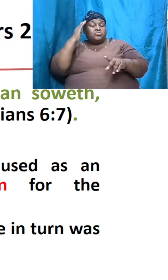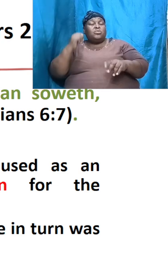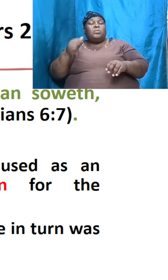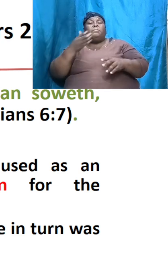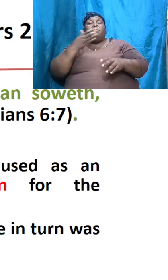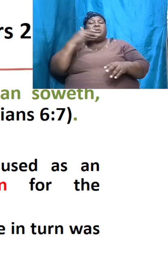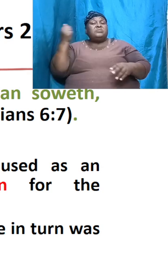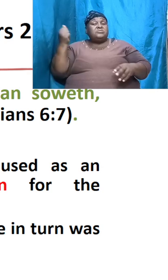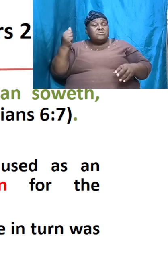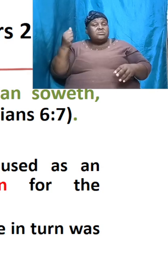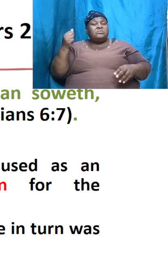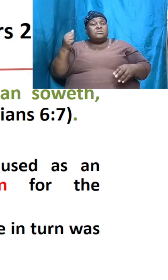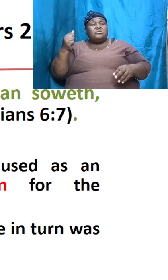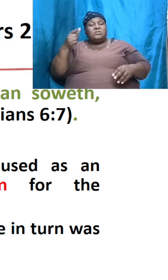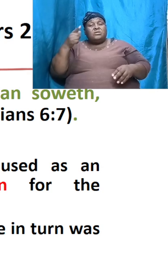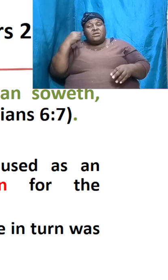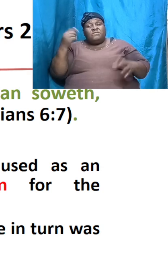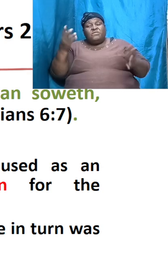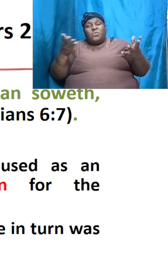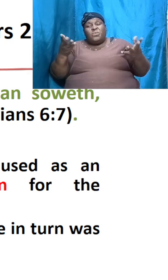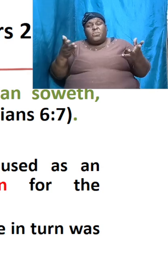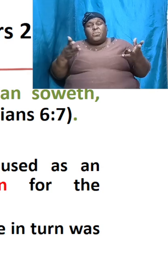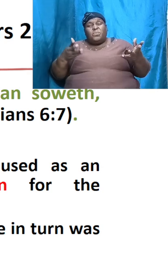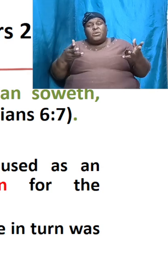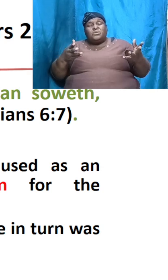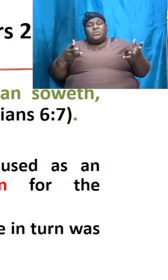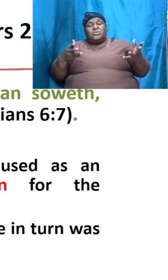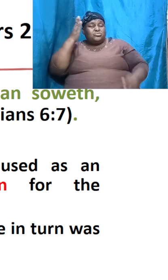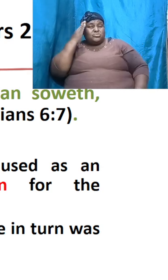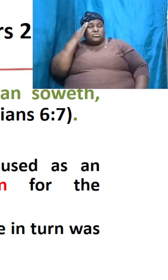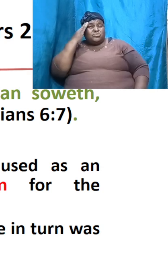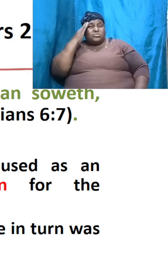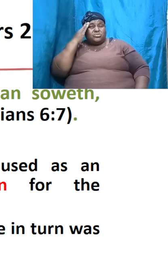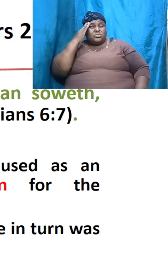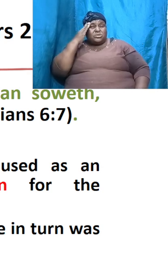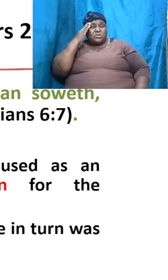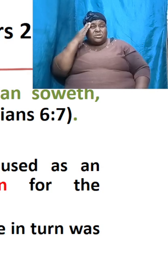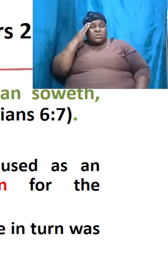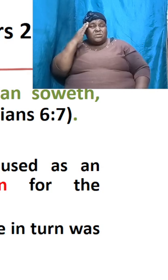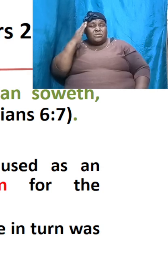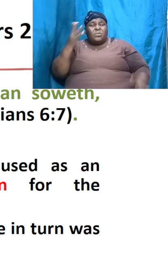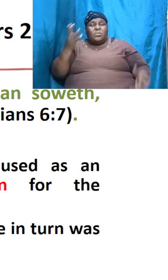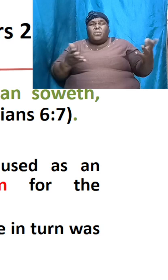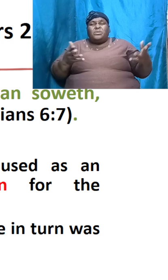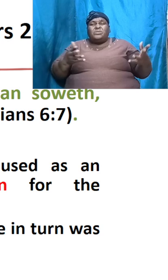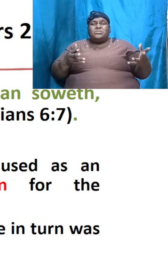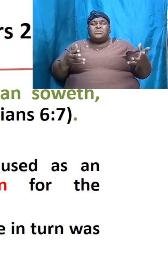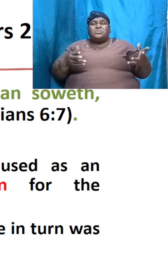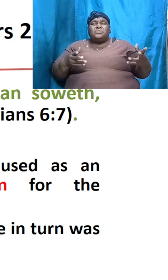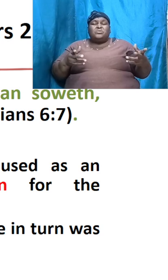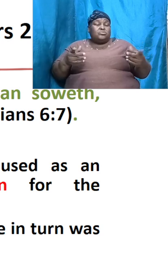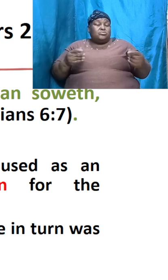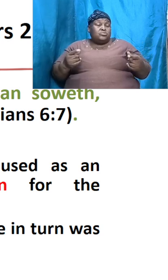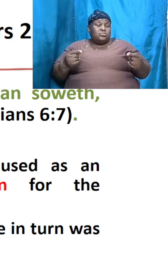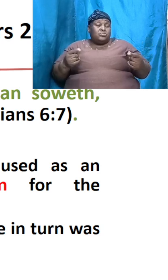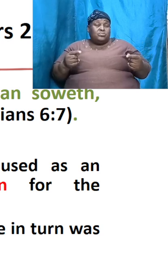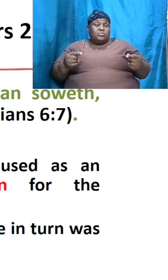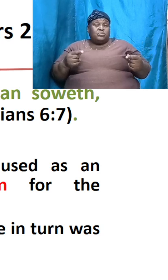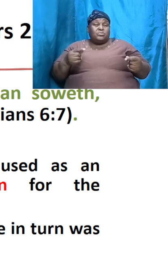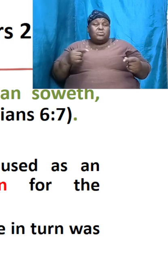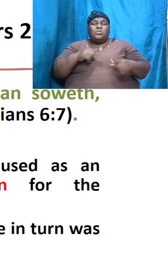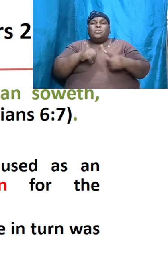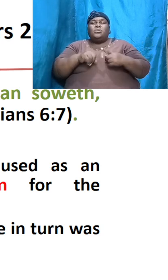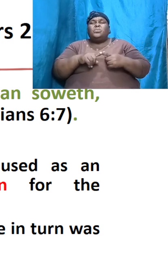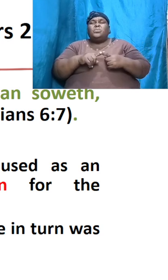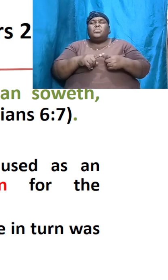and for what we are supposed to know and therefore for what we are supposed to do when we